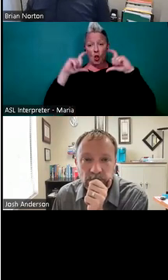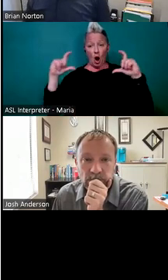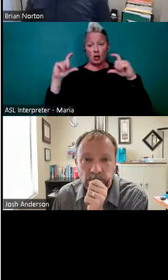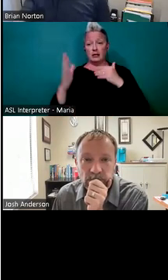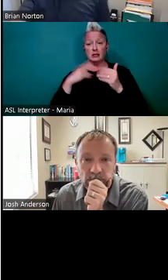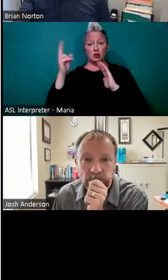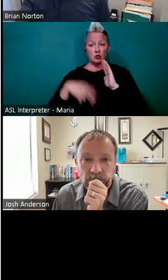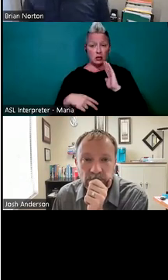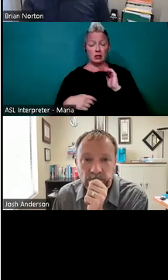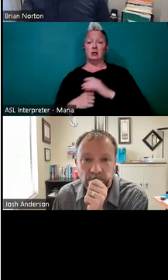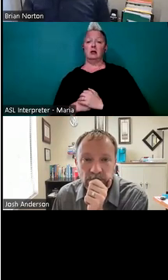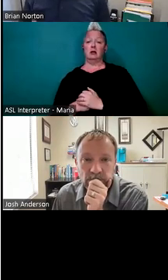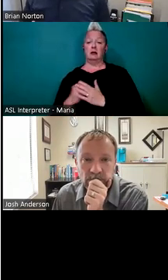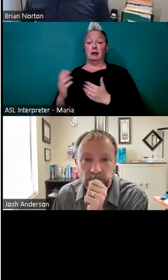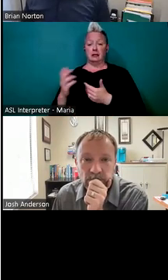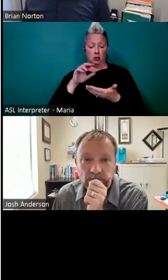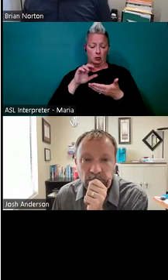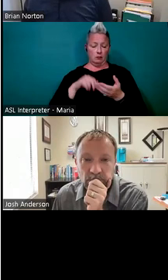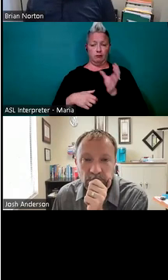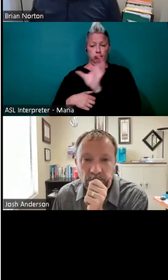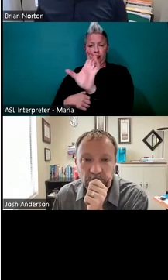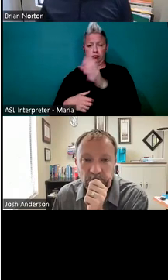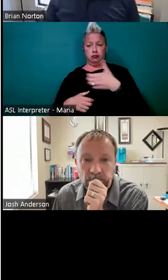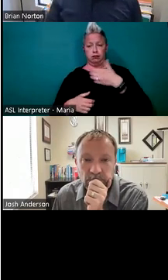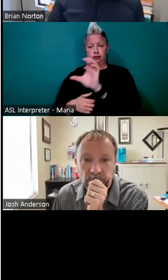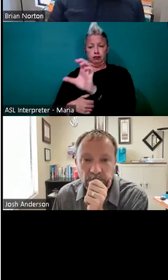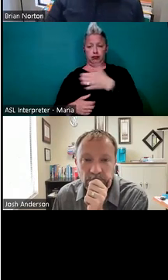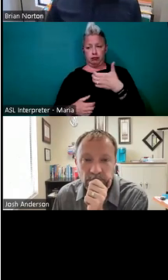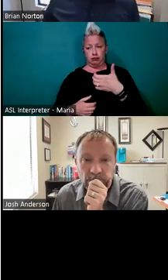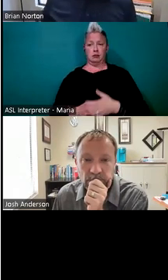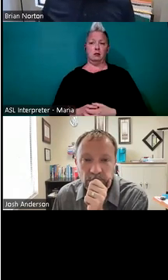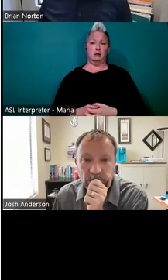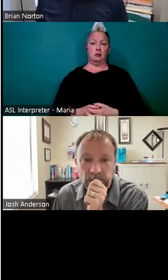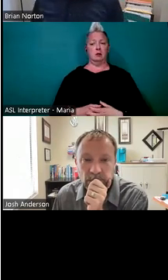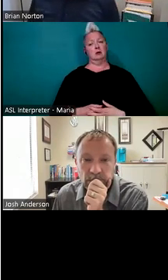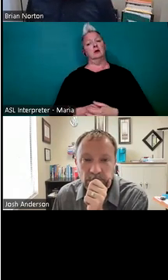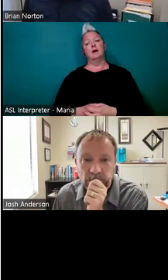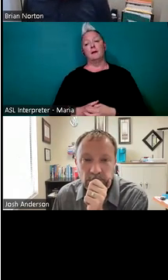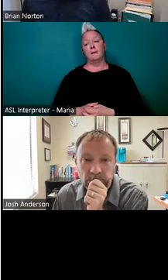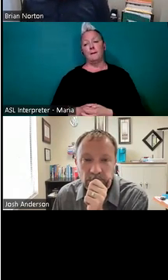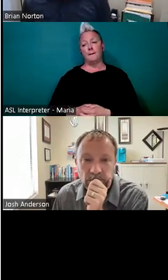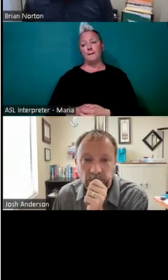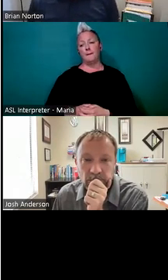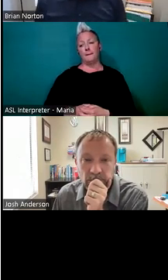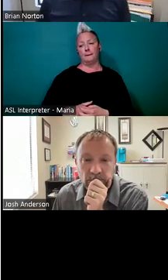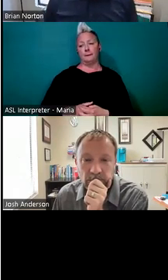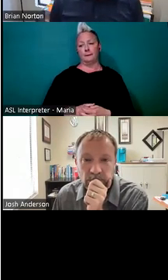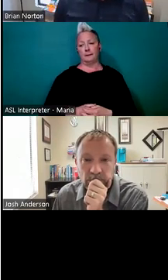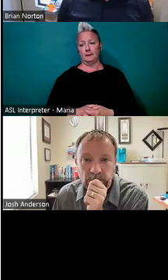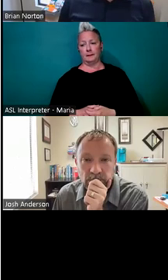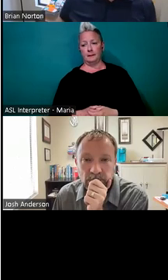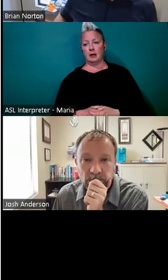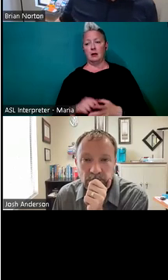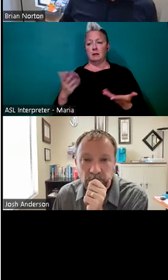read. It's easy to be able to hand something across and have someone read it back. Um, and for them to be able to reply to you, um, those are a couple of free